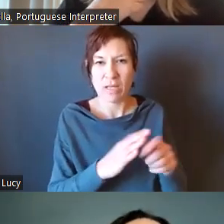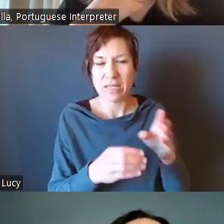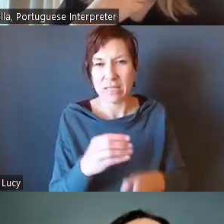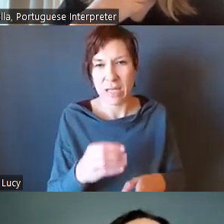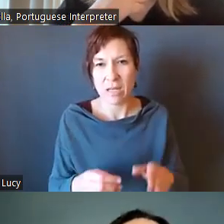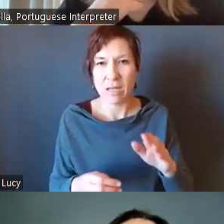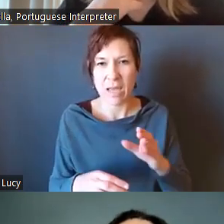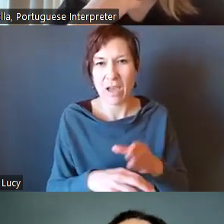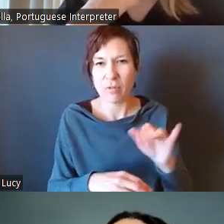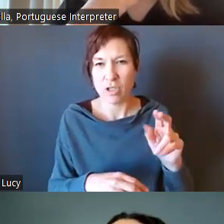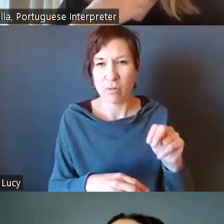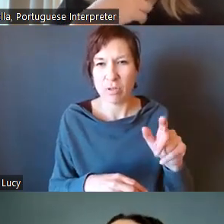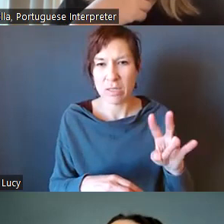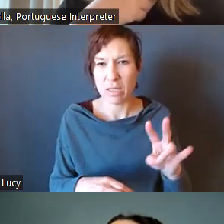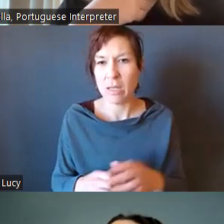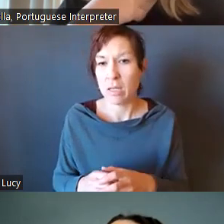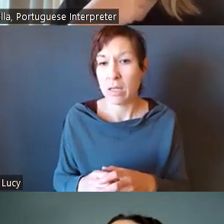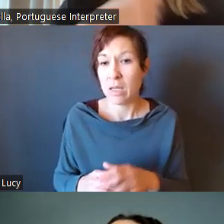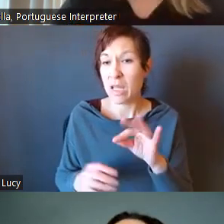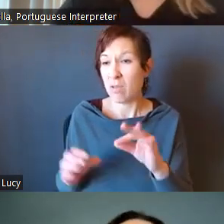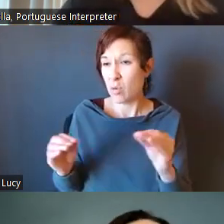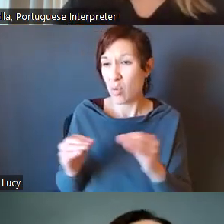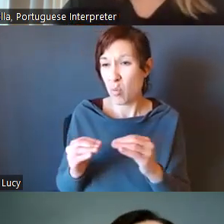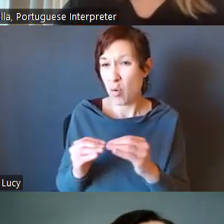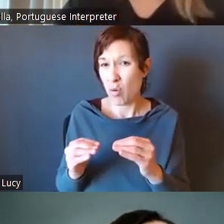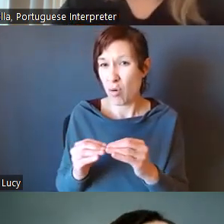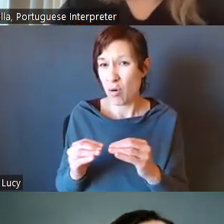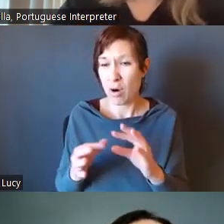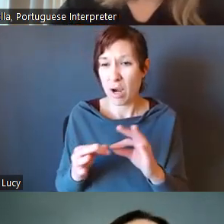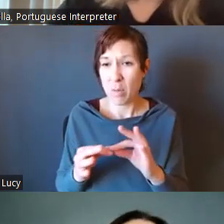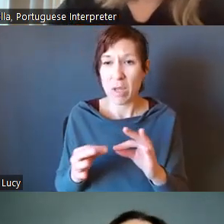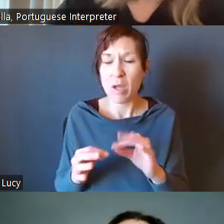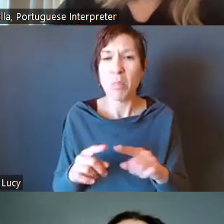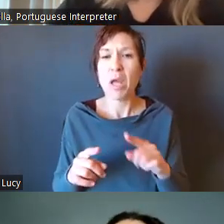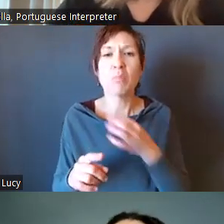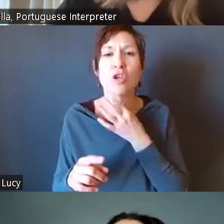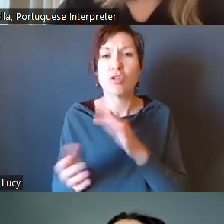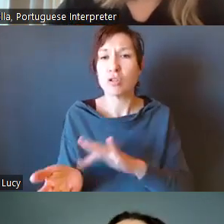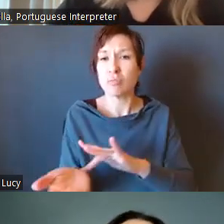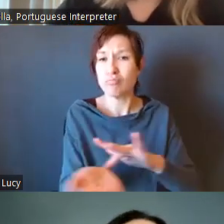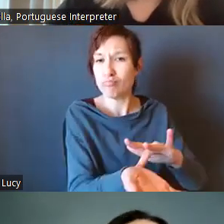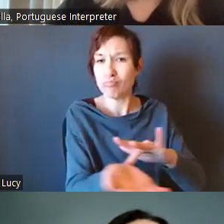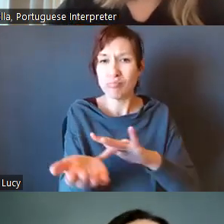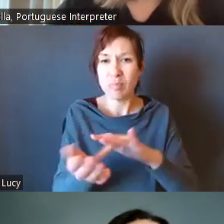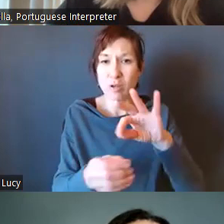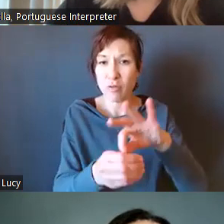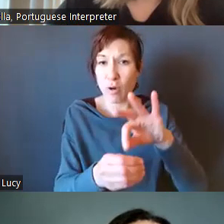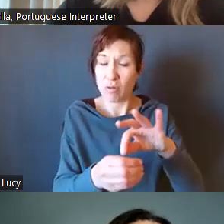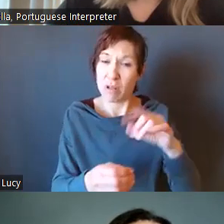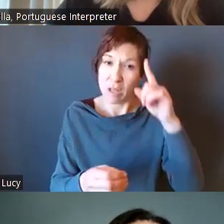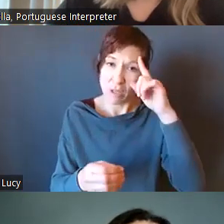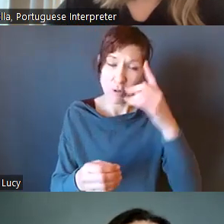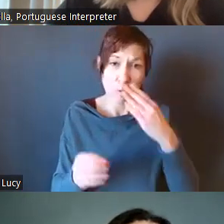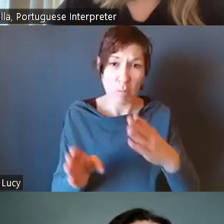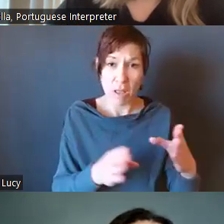If there's no more comments, I just want to take a quick straw poll and see if folks think this isn't a good idea, what we, what we've laid out so